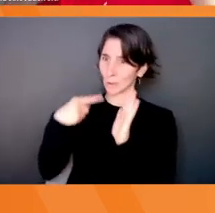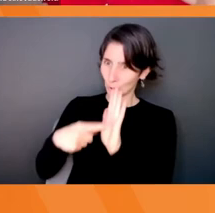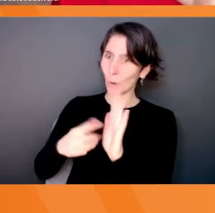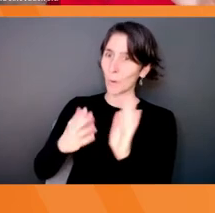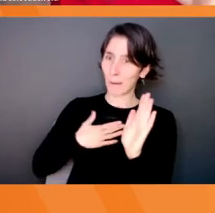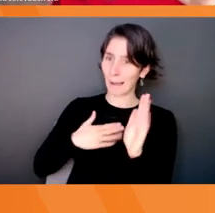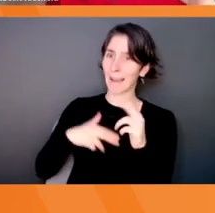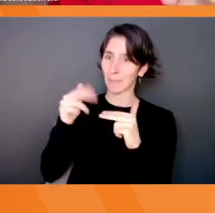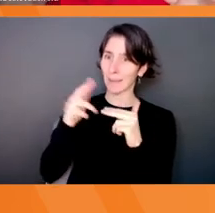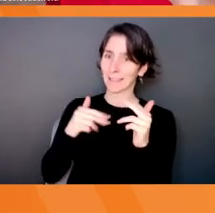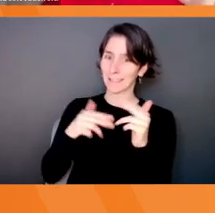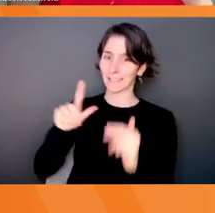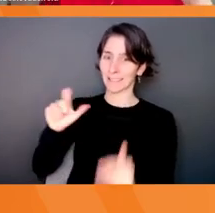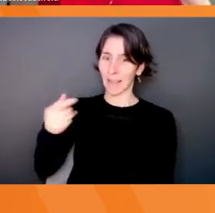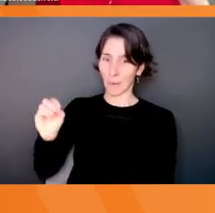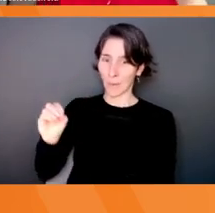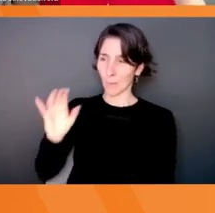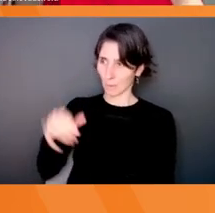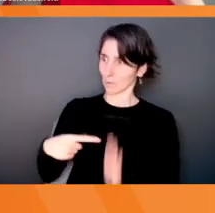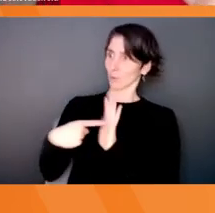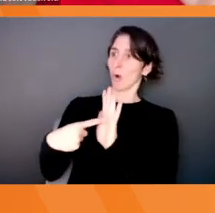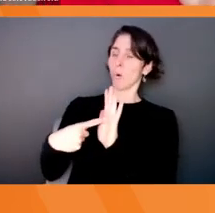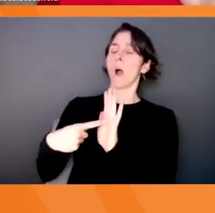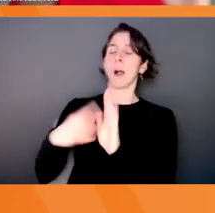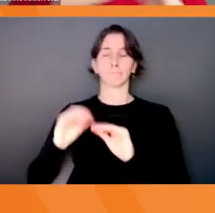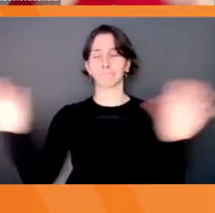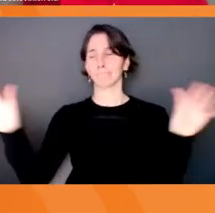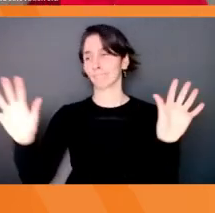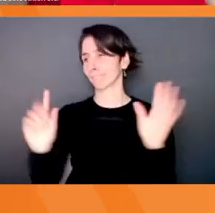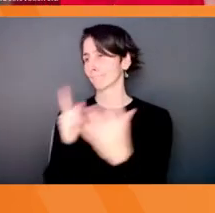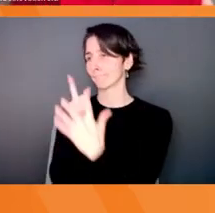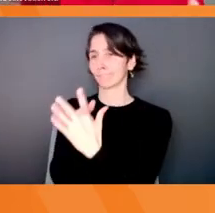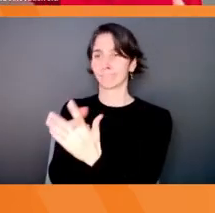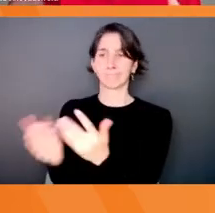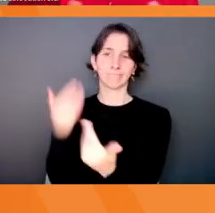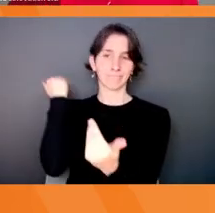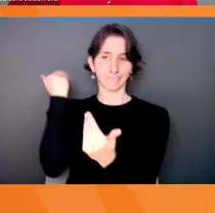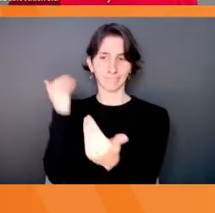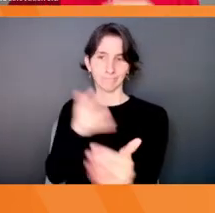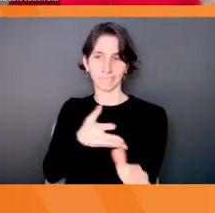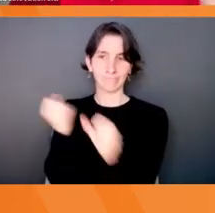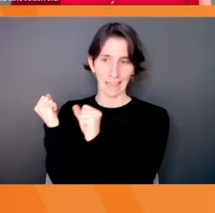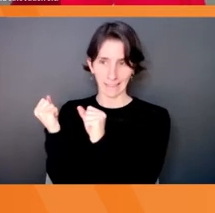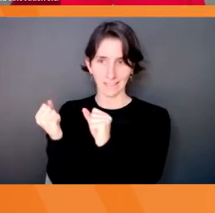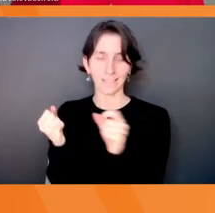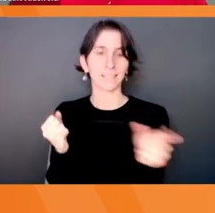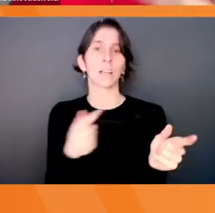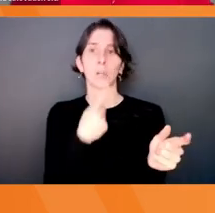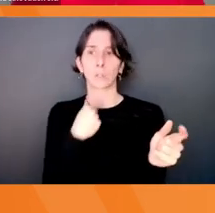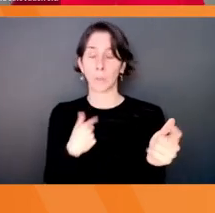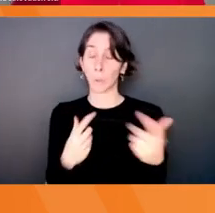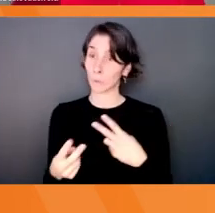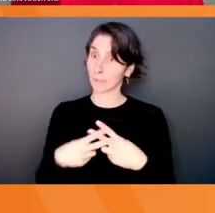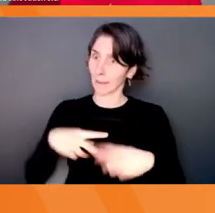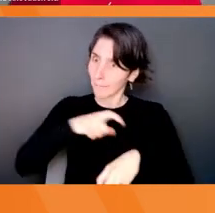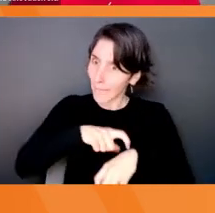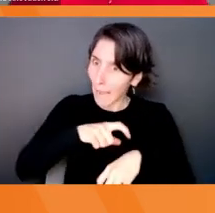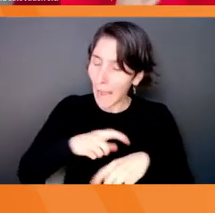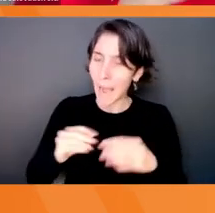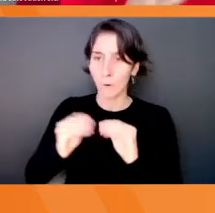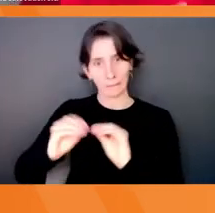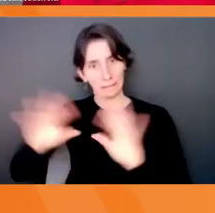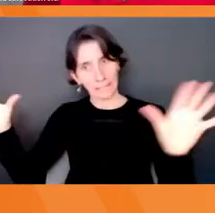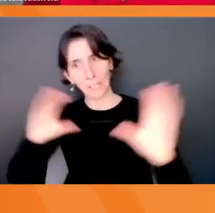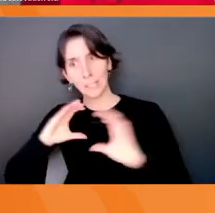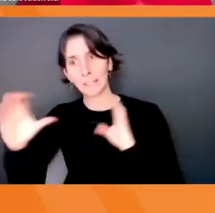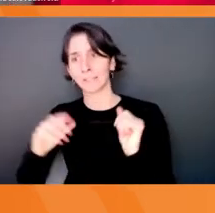that I hope that Lego wants to take. And he told me that like that changed everything for him, like saving lots of time, people understood him more. He's like,